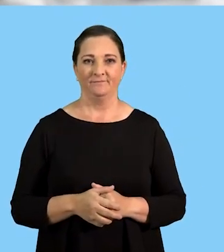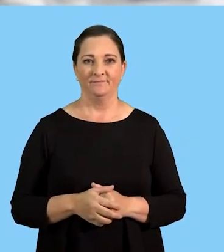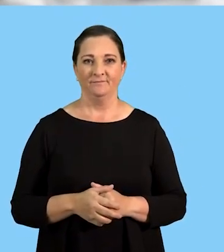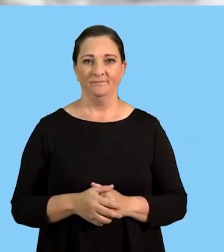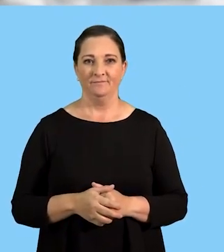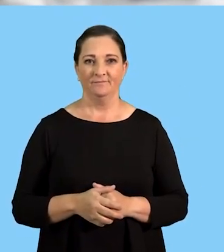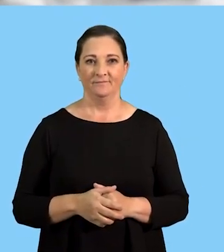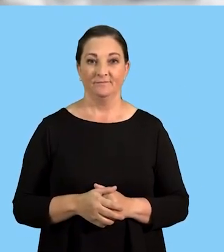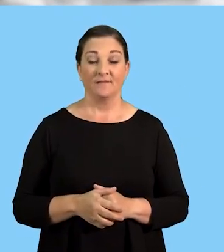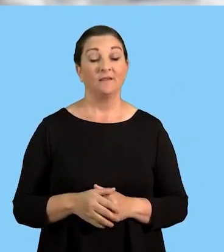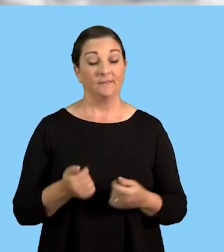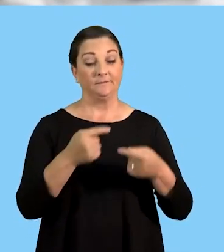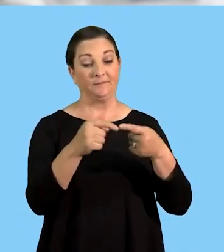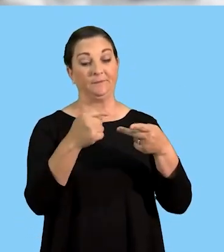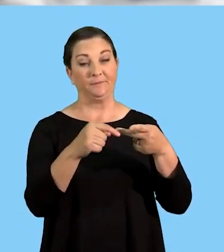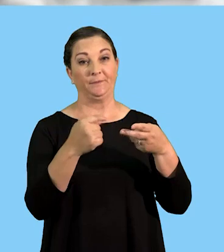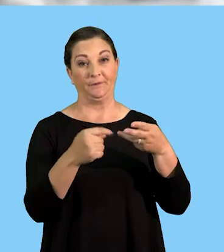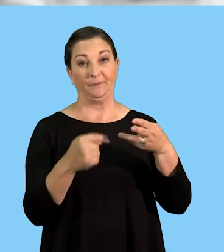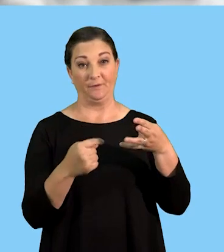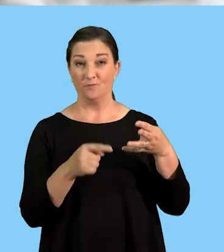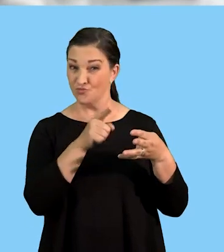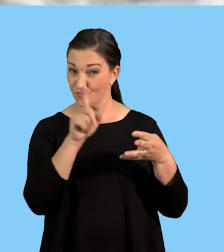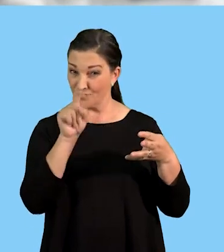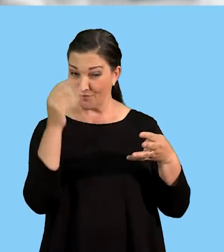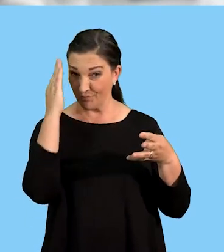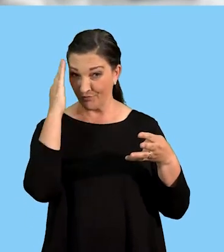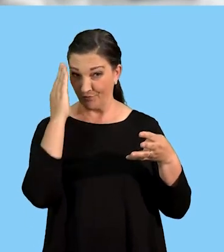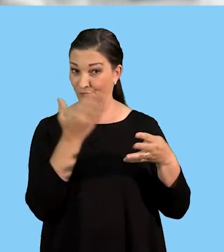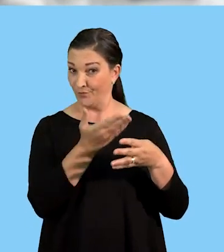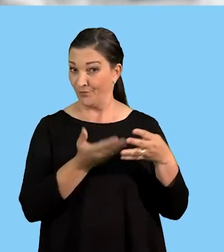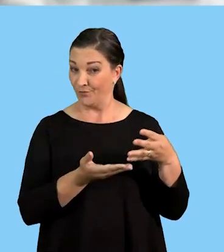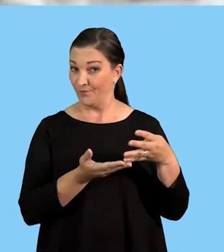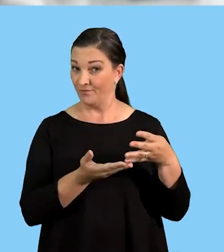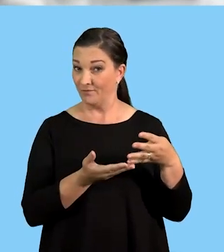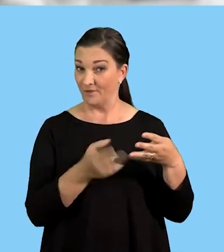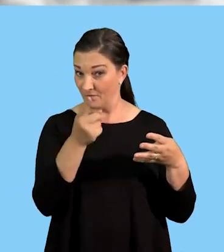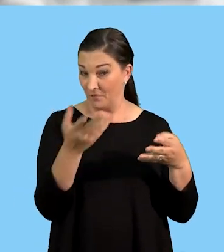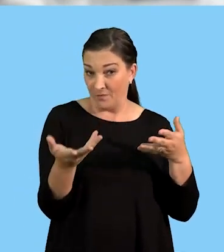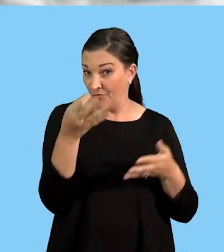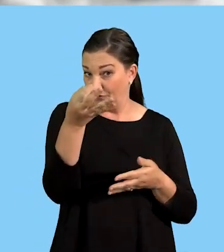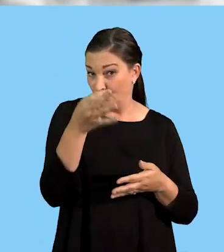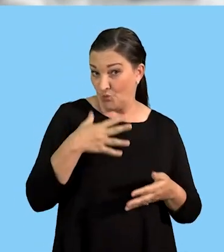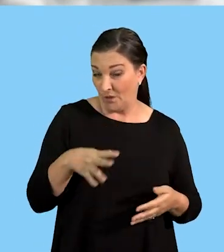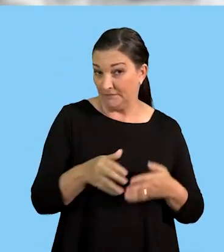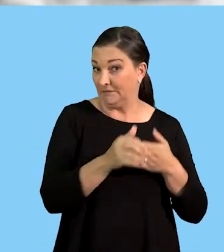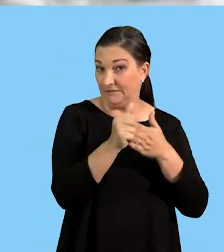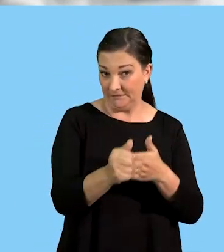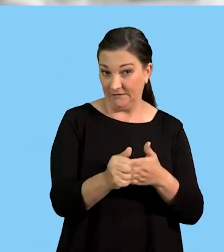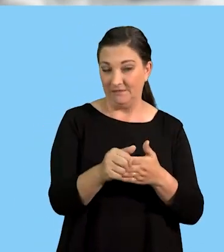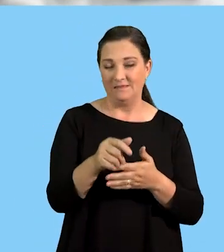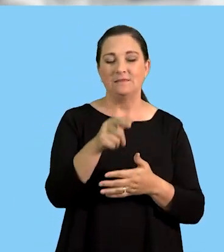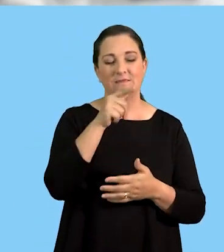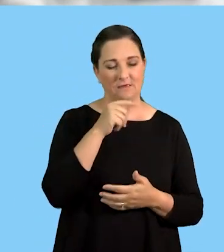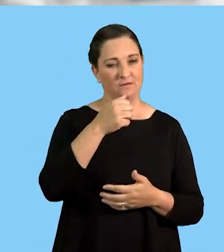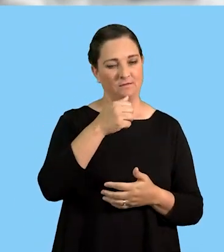so, those are aspects that you should know if you are to become a leader, one day to say